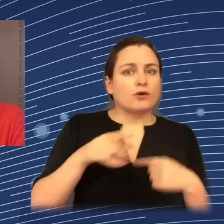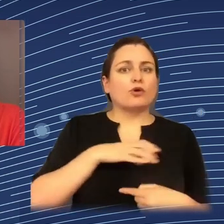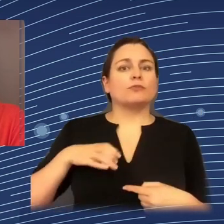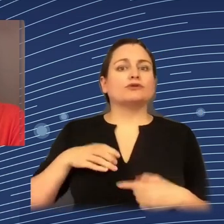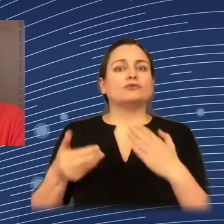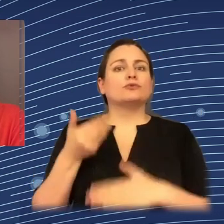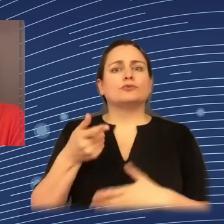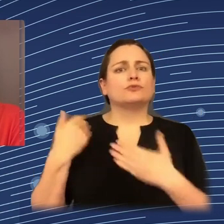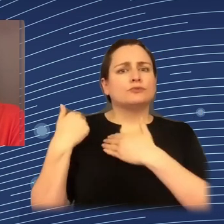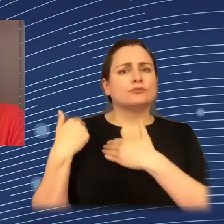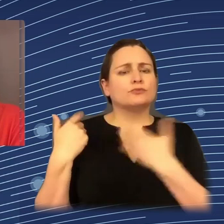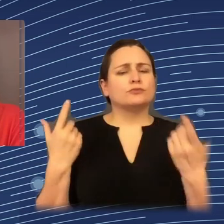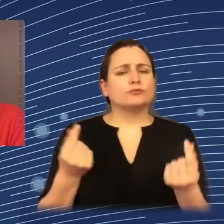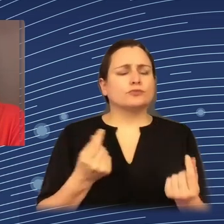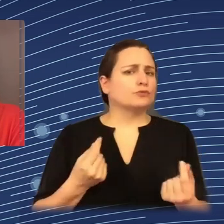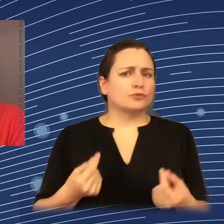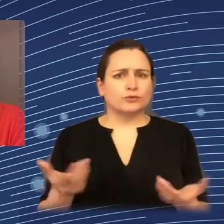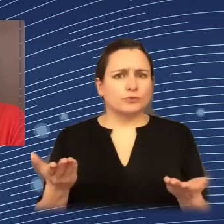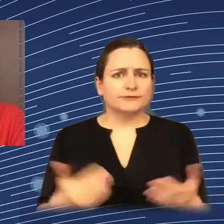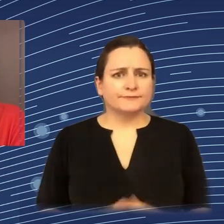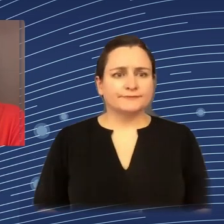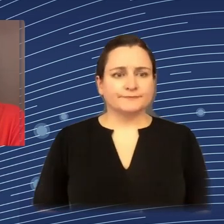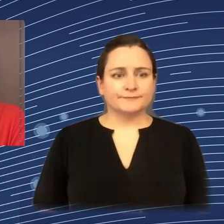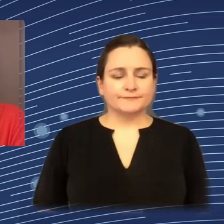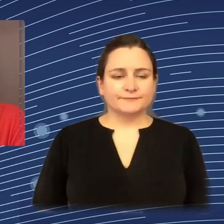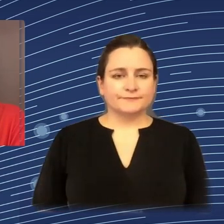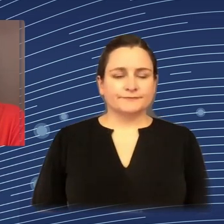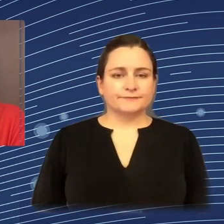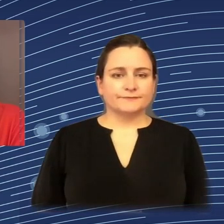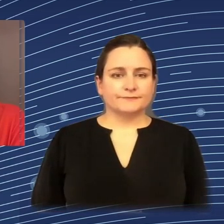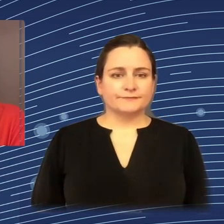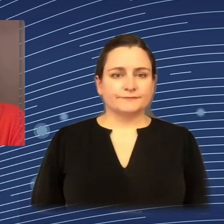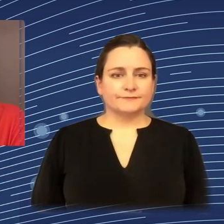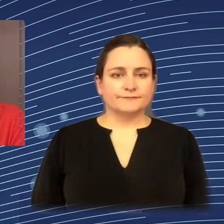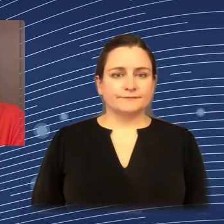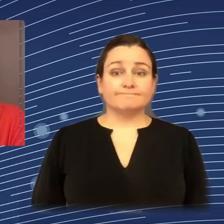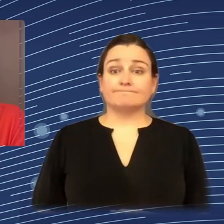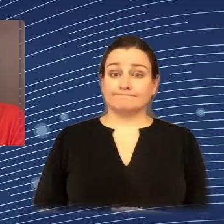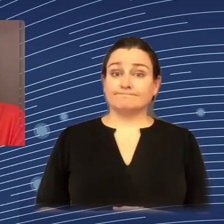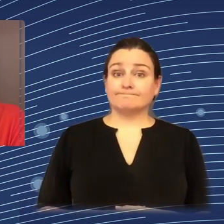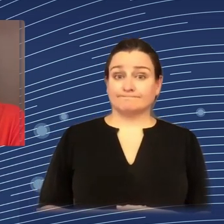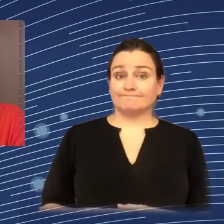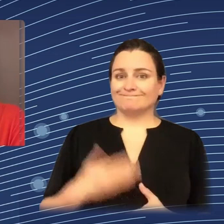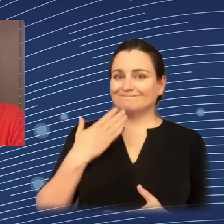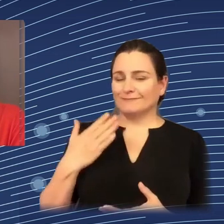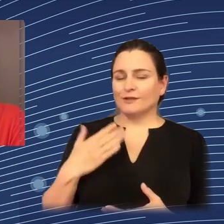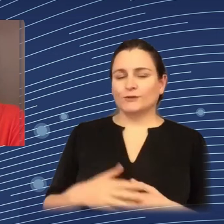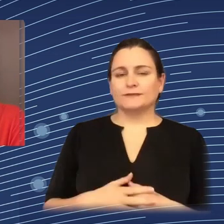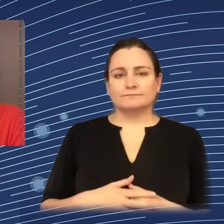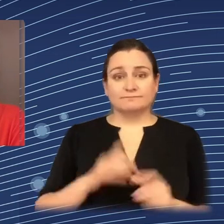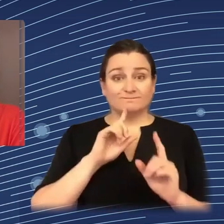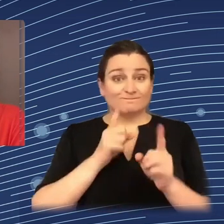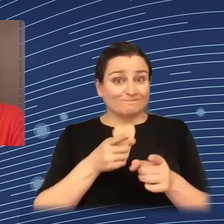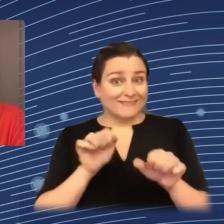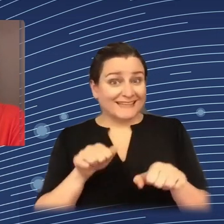Thank you. Please react. I would ask you briefly, if you can. Thank you. Sure, sure. Thanks for the questions. I cannot preempt